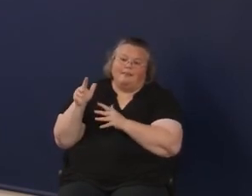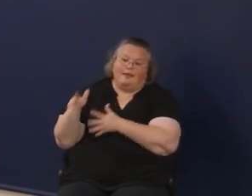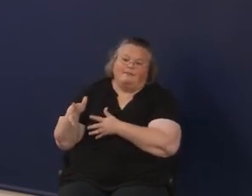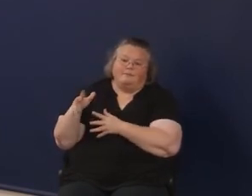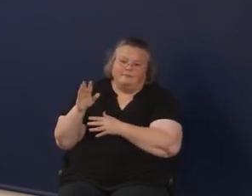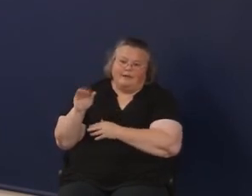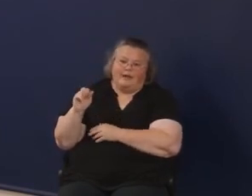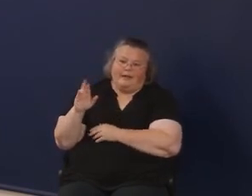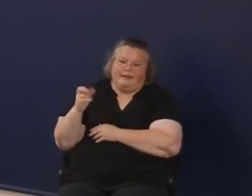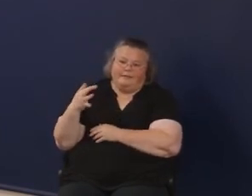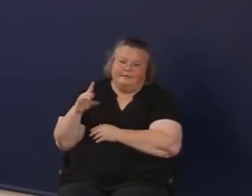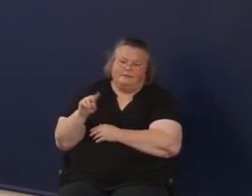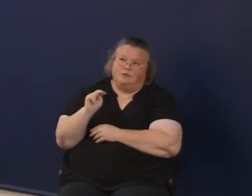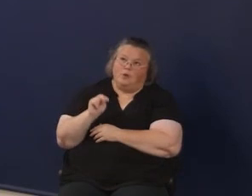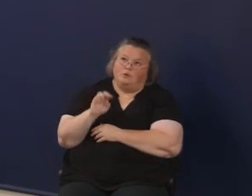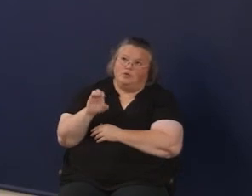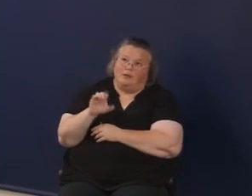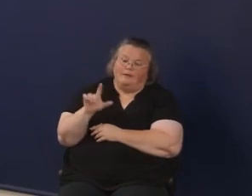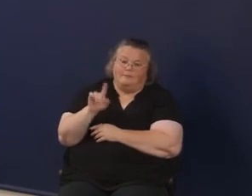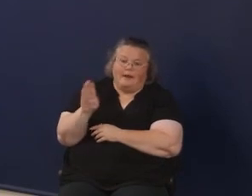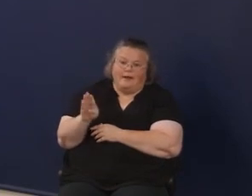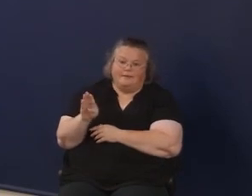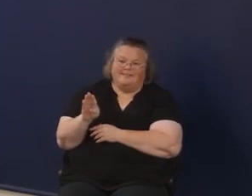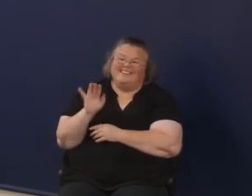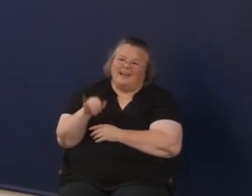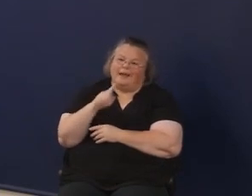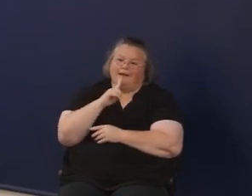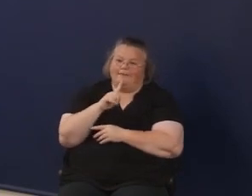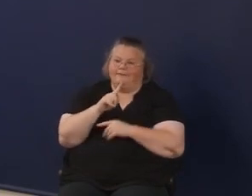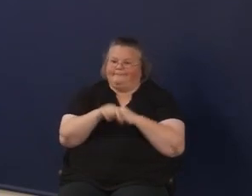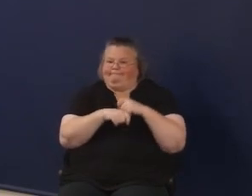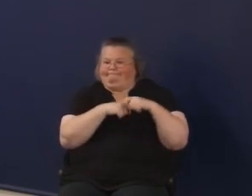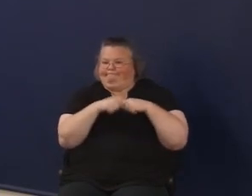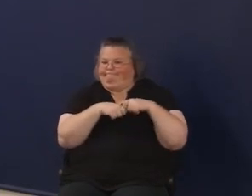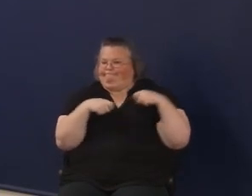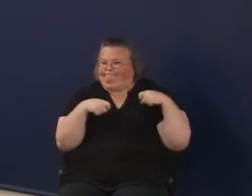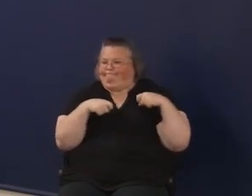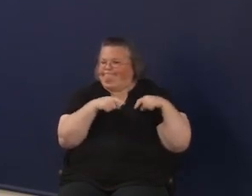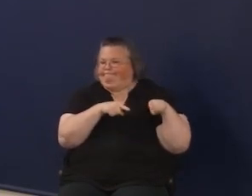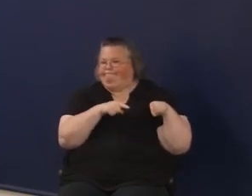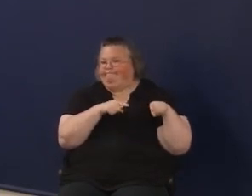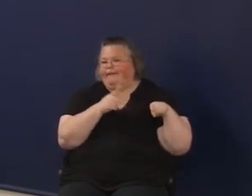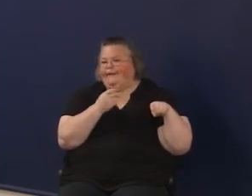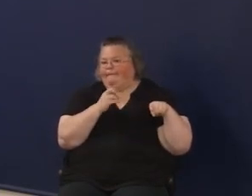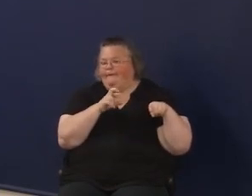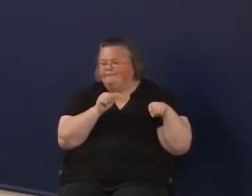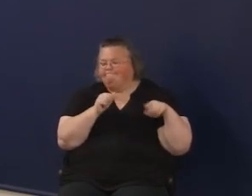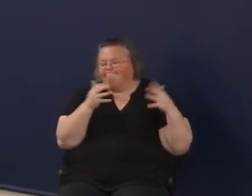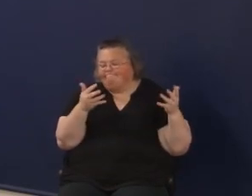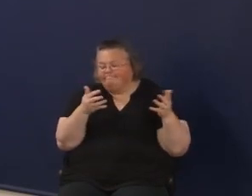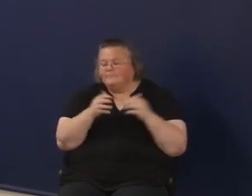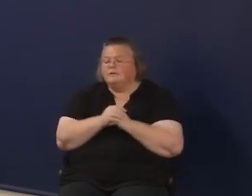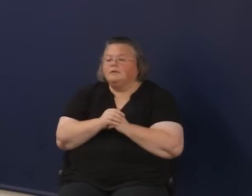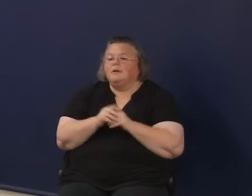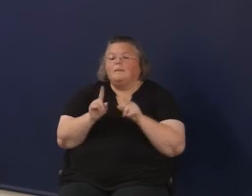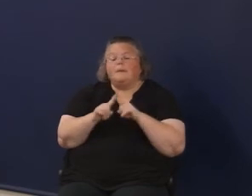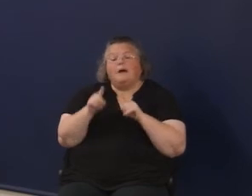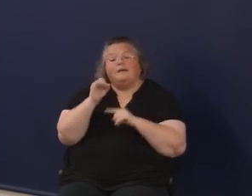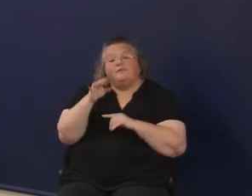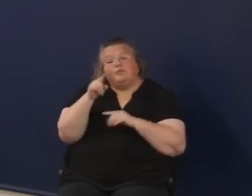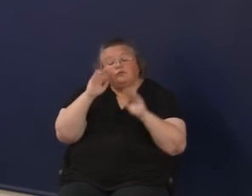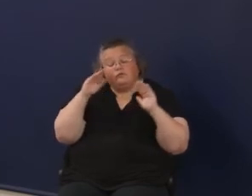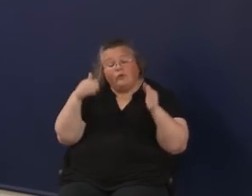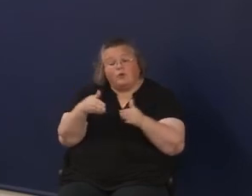hamstrung it. And they continue to focus on basic skills and what you can